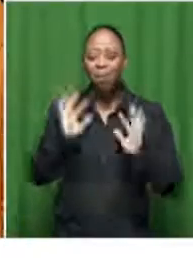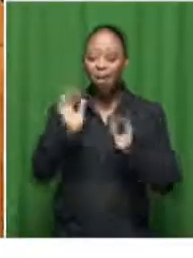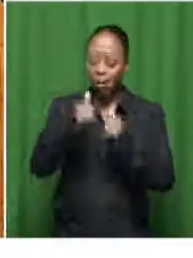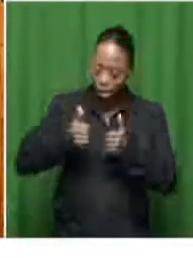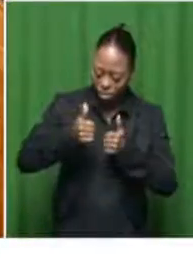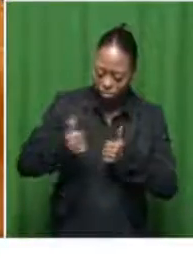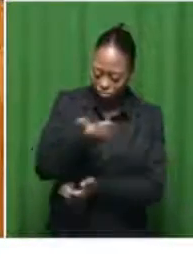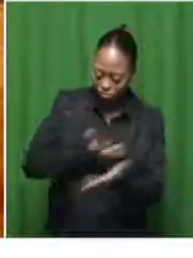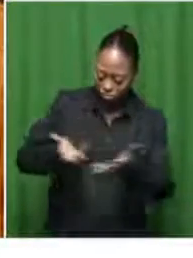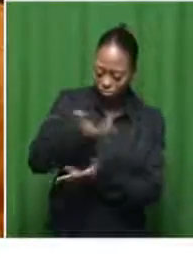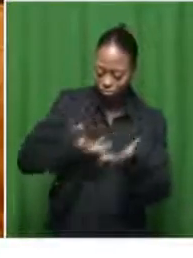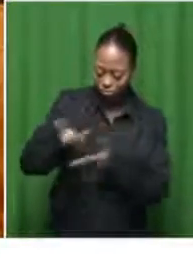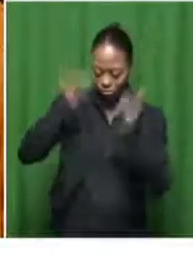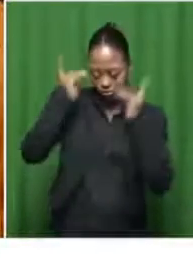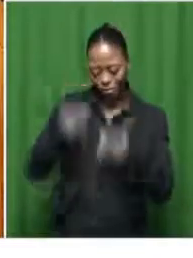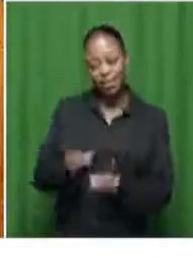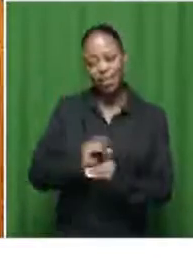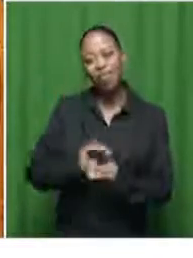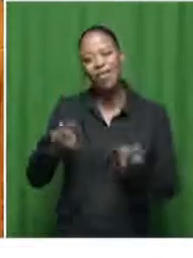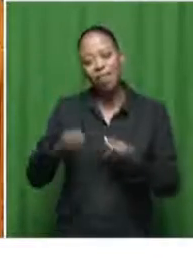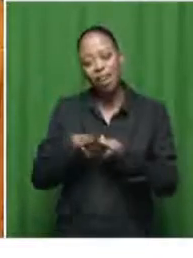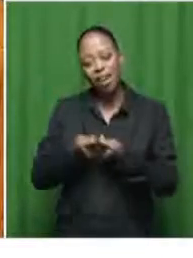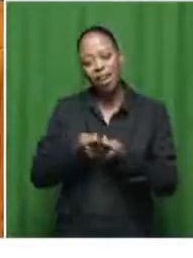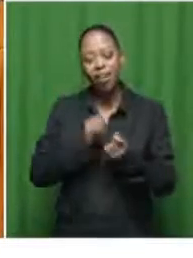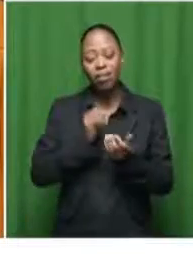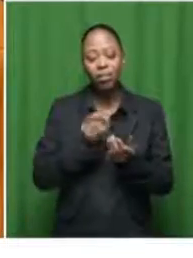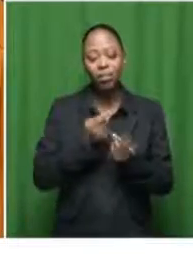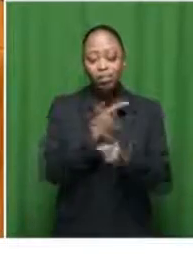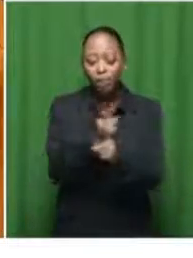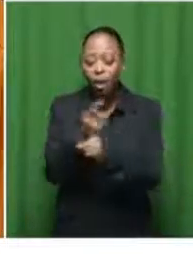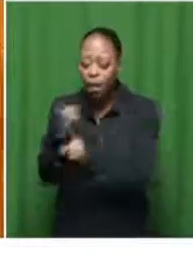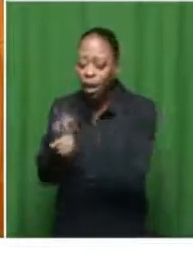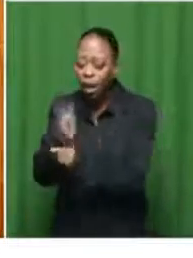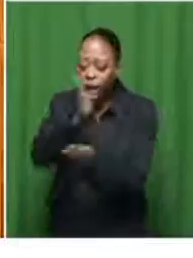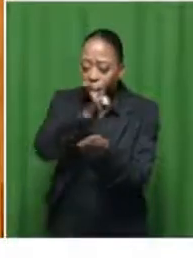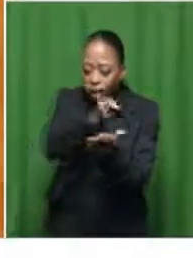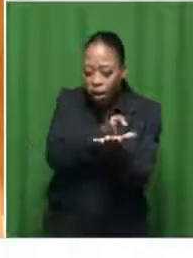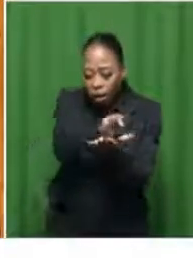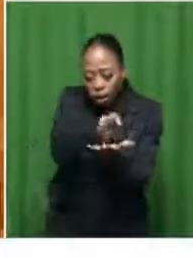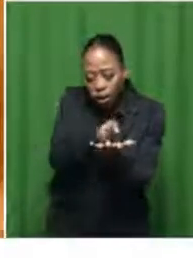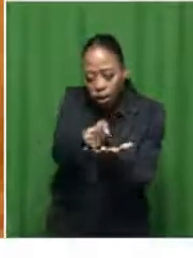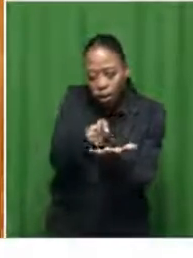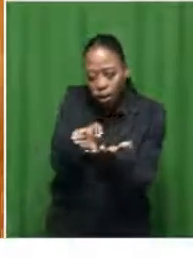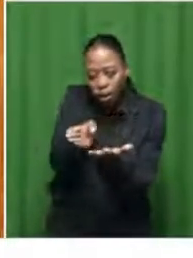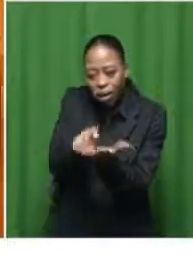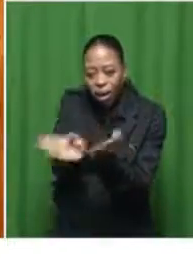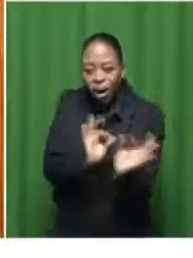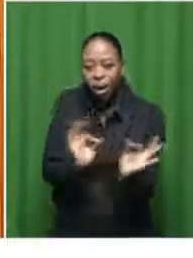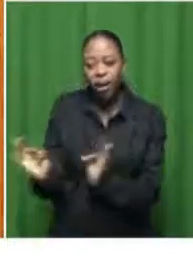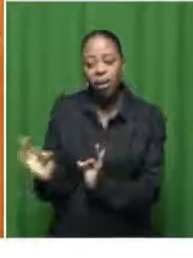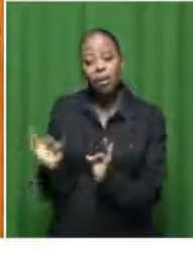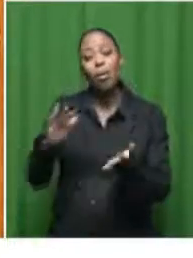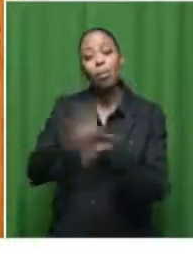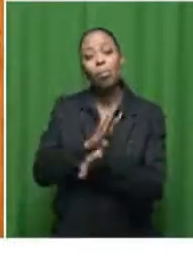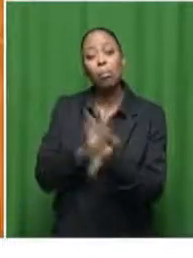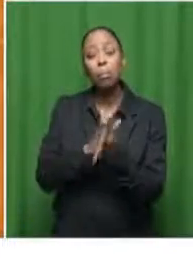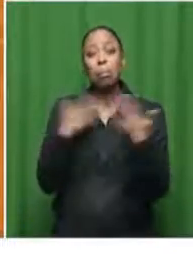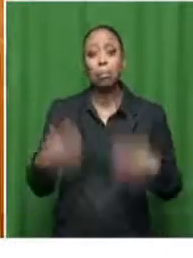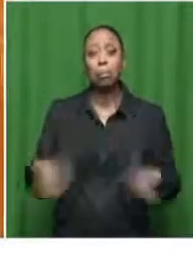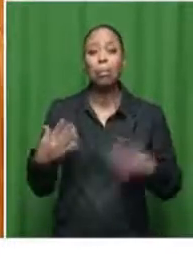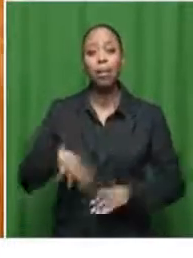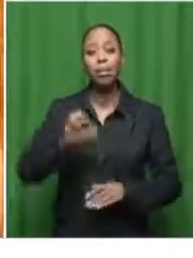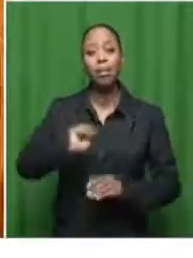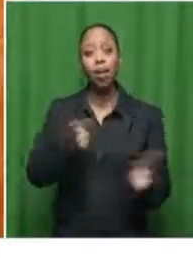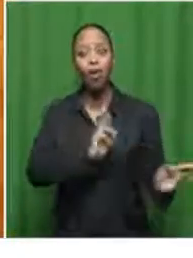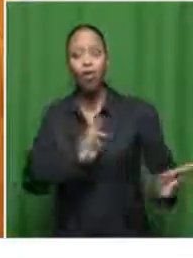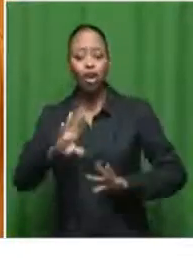sit around the table have the same vision and put the finance in the right places and we can make quite a big difference and we're so pleased that South Africa is ready to champion